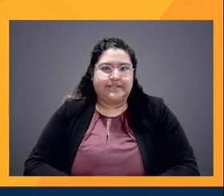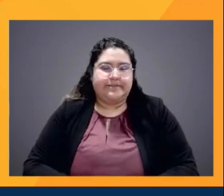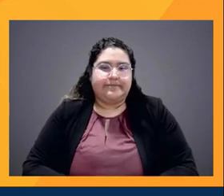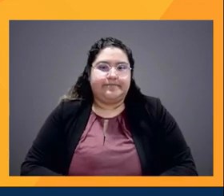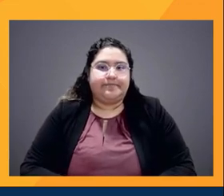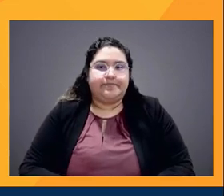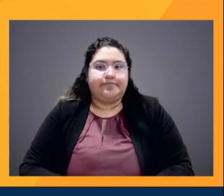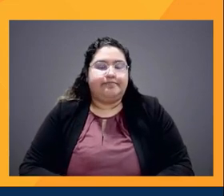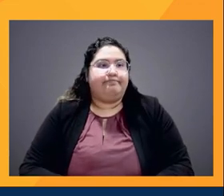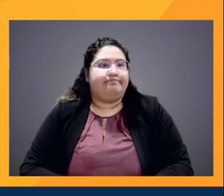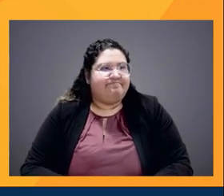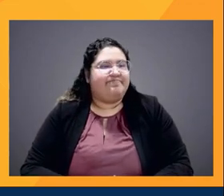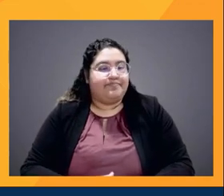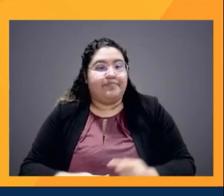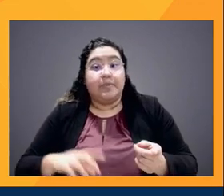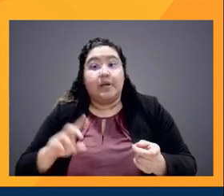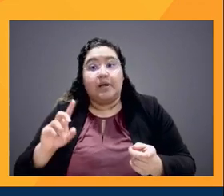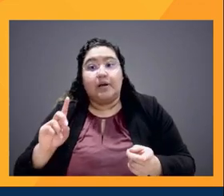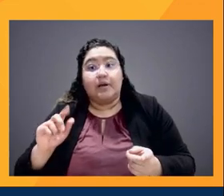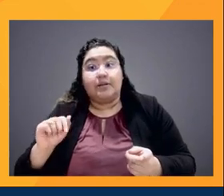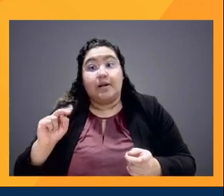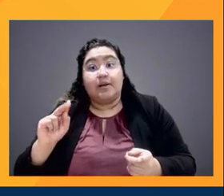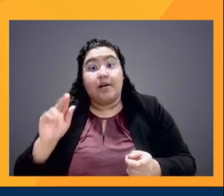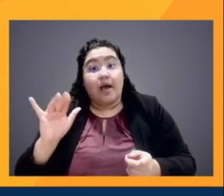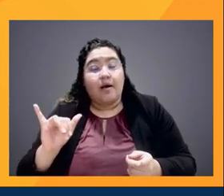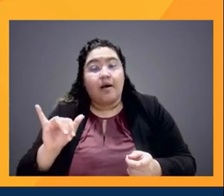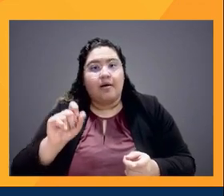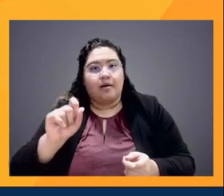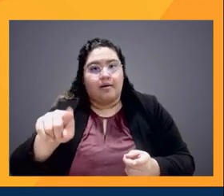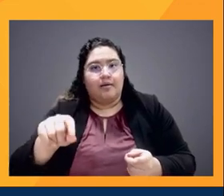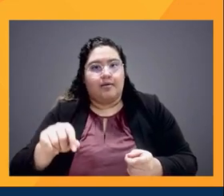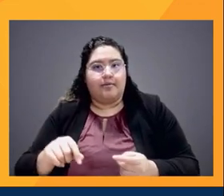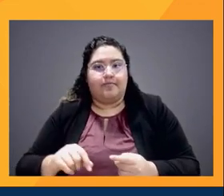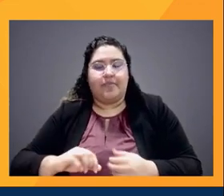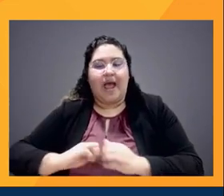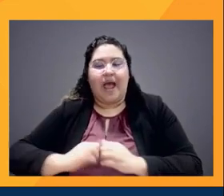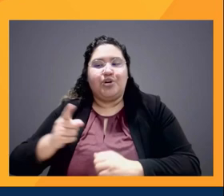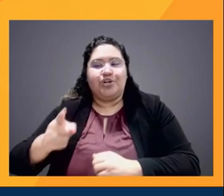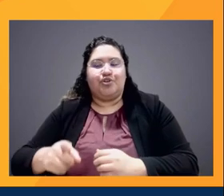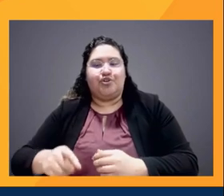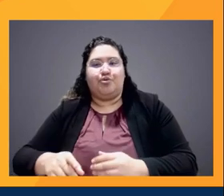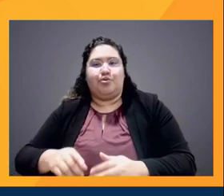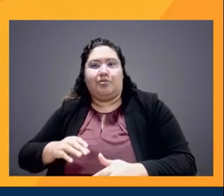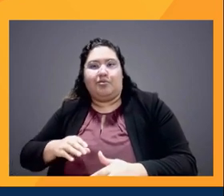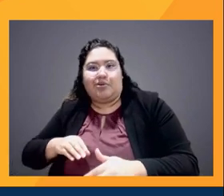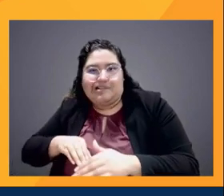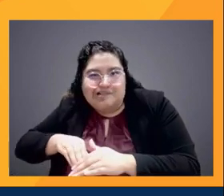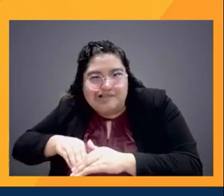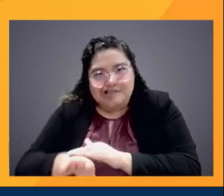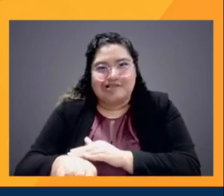for you. Wanting to know how you got your foot in the door into Hollywood.